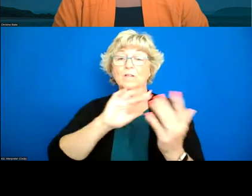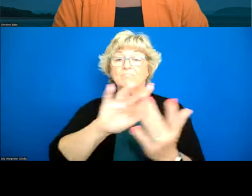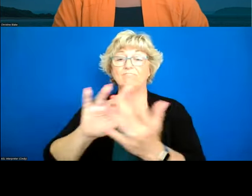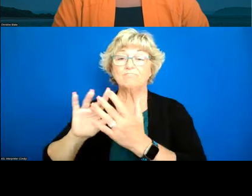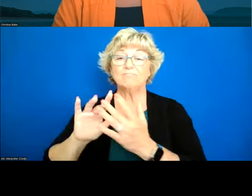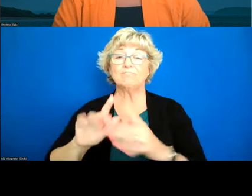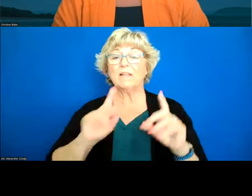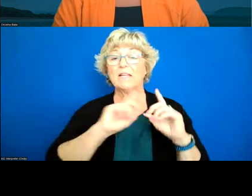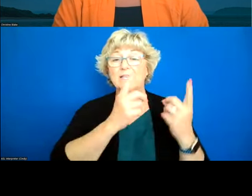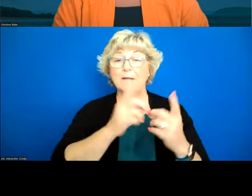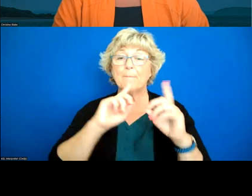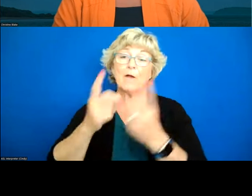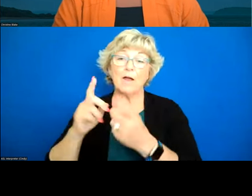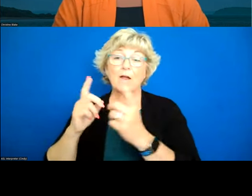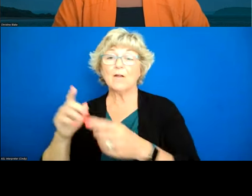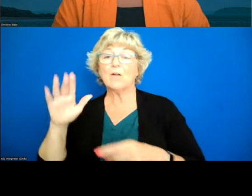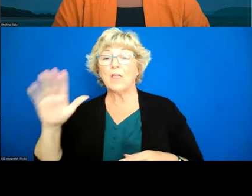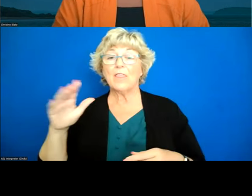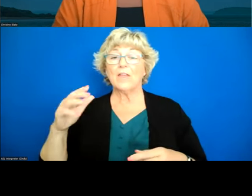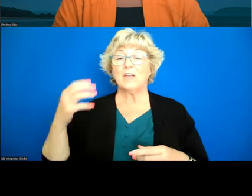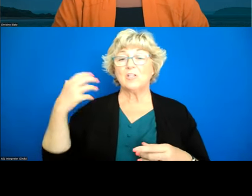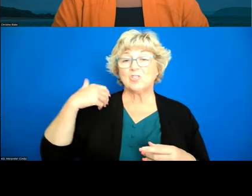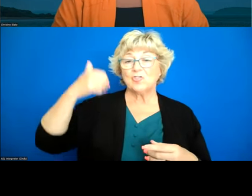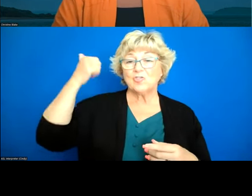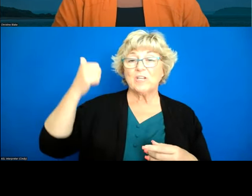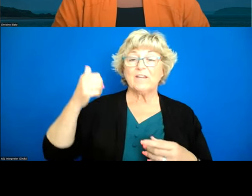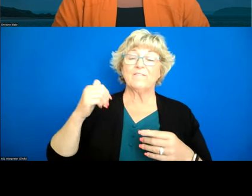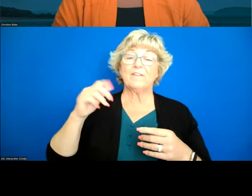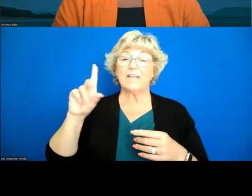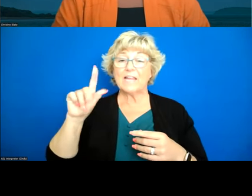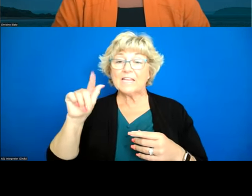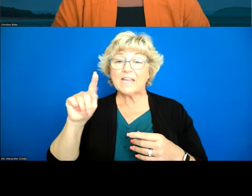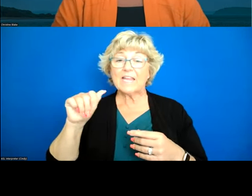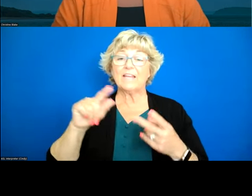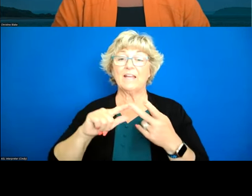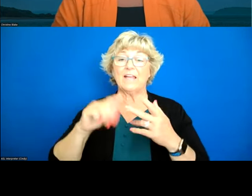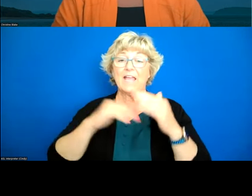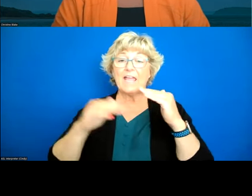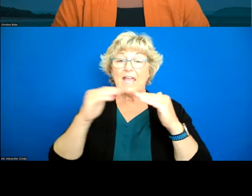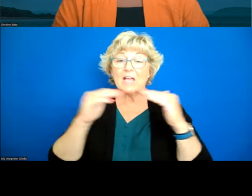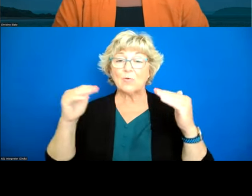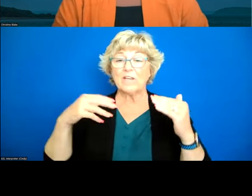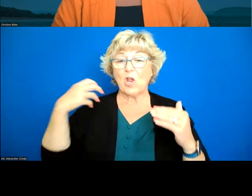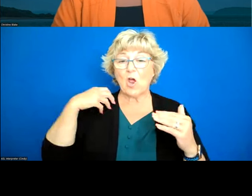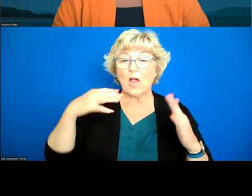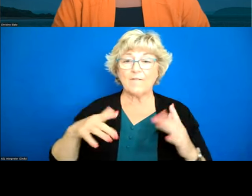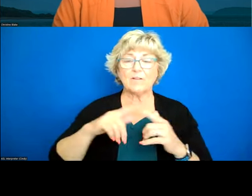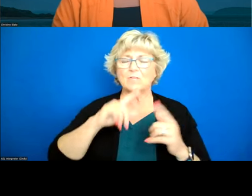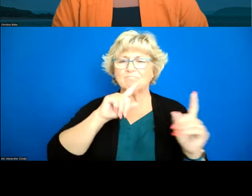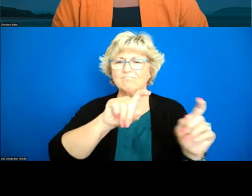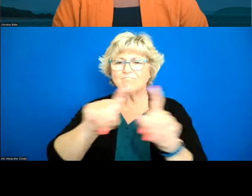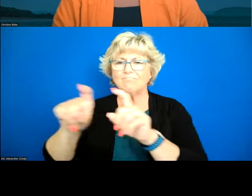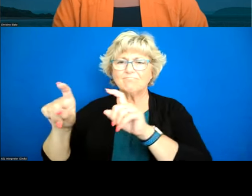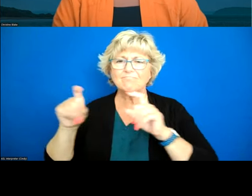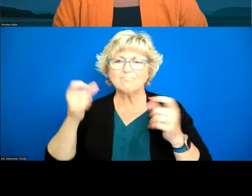departments their chief data officers or the chief equity officers if they have them in place and really understand to our